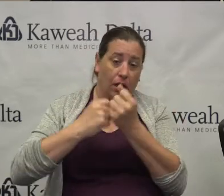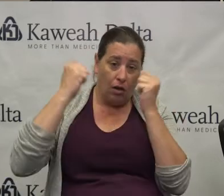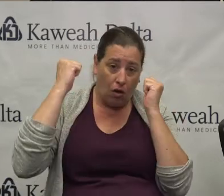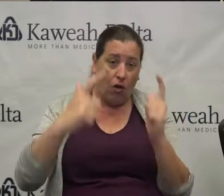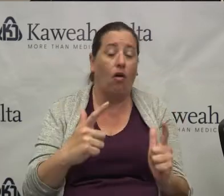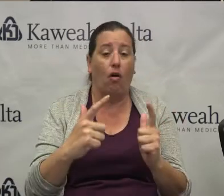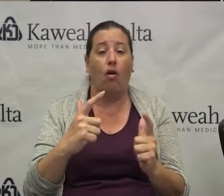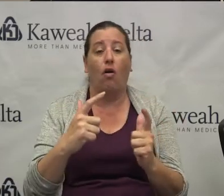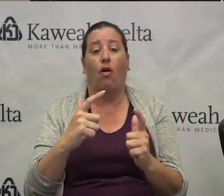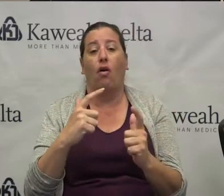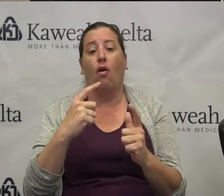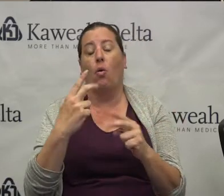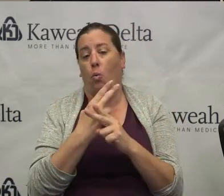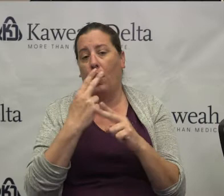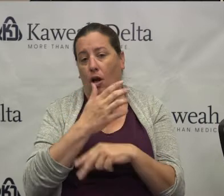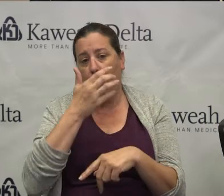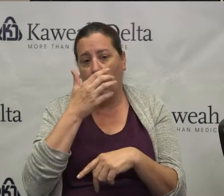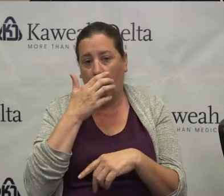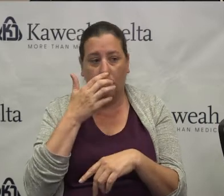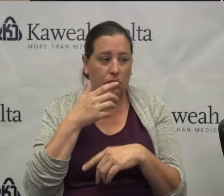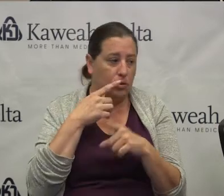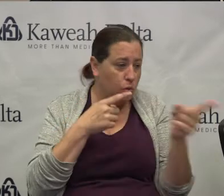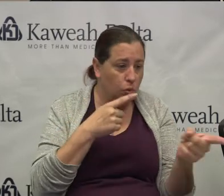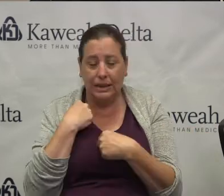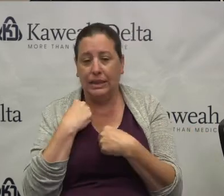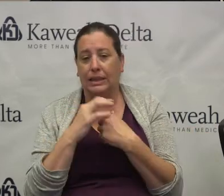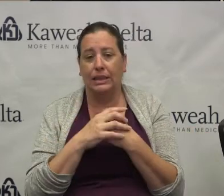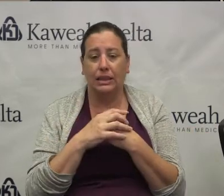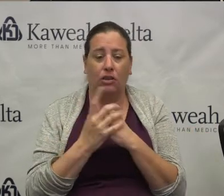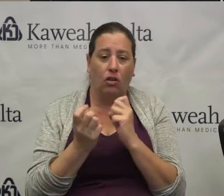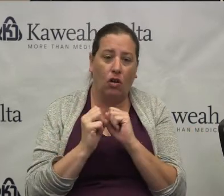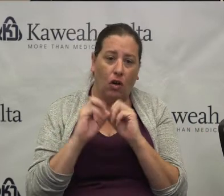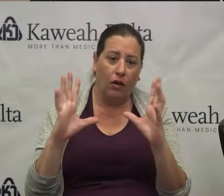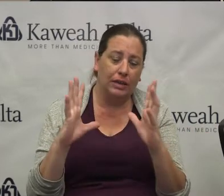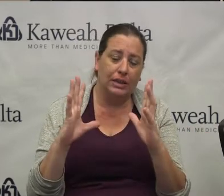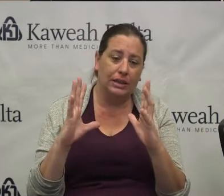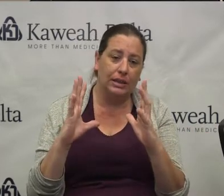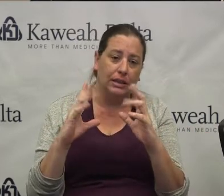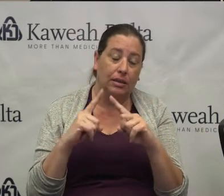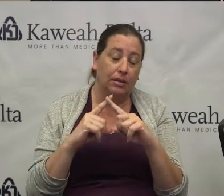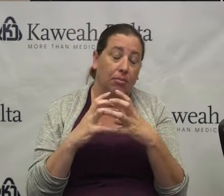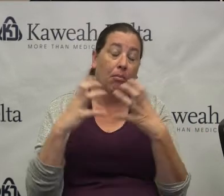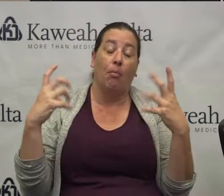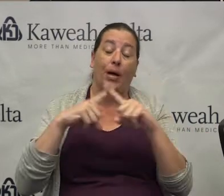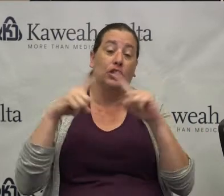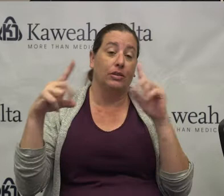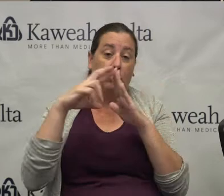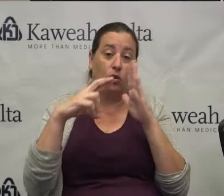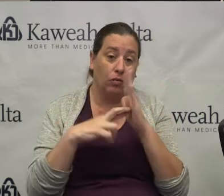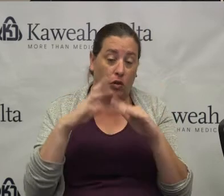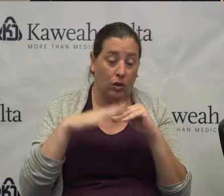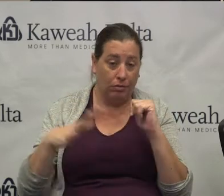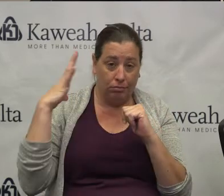wear a mask, no matter you and me. And obviously, much different protocol than we